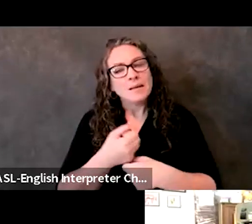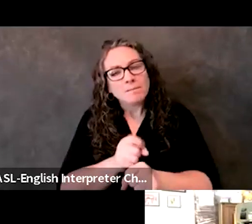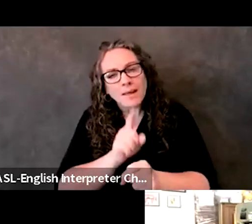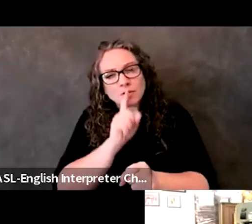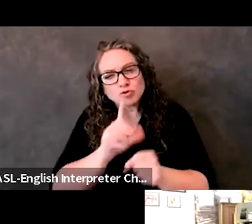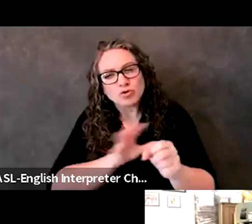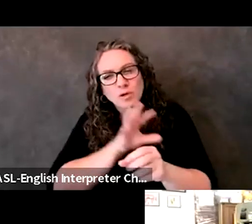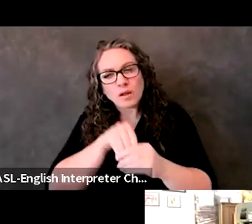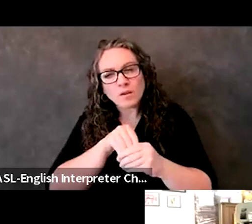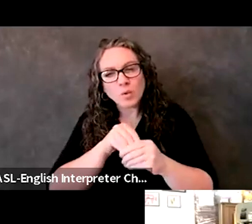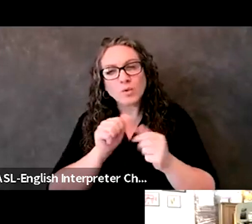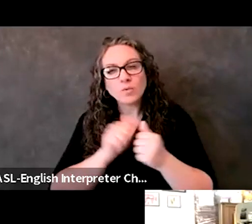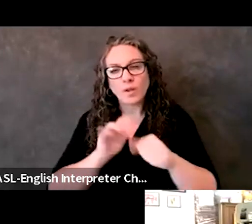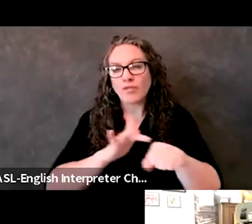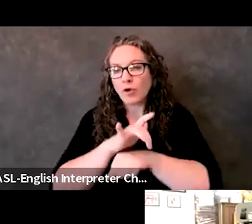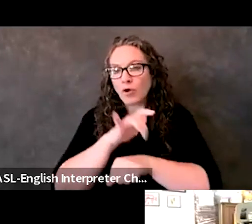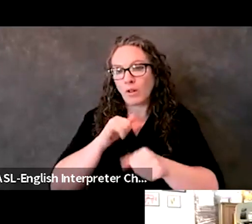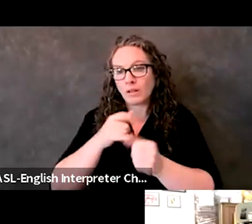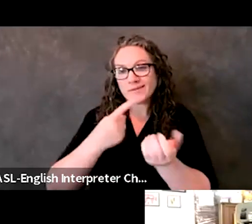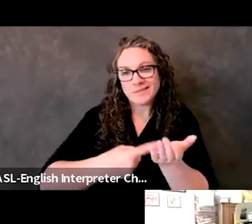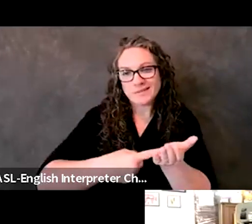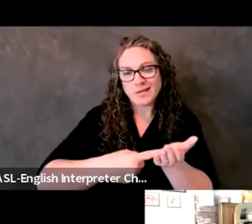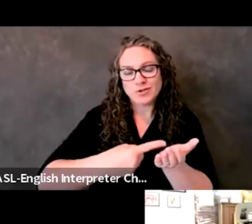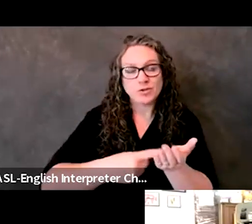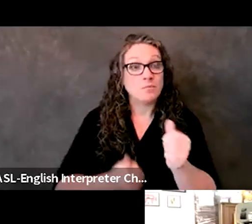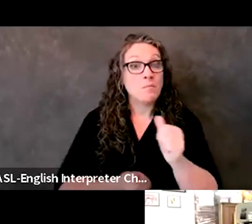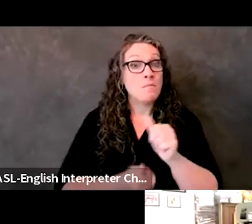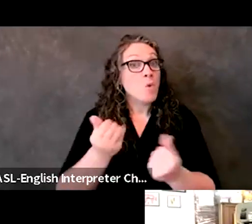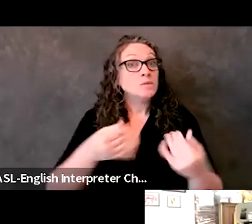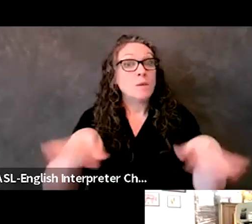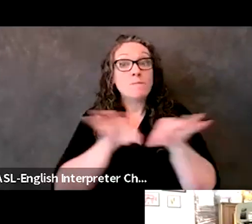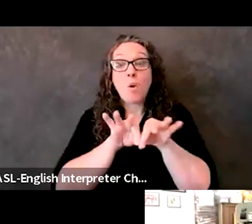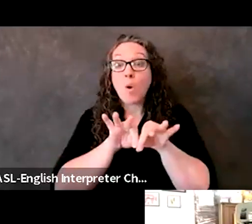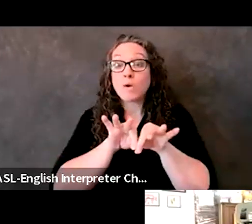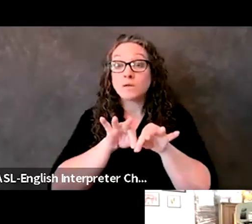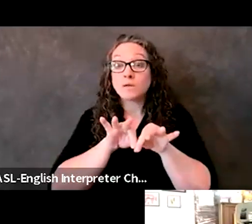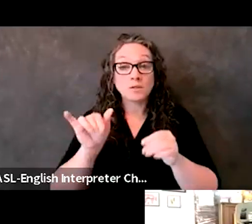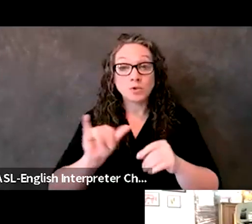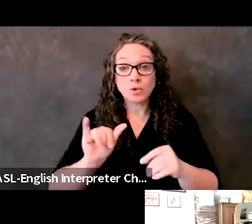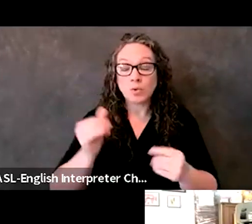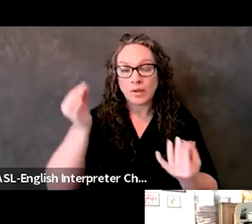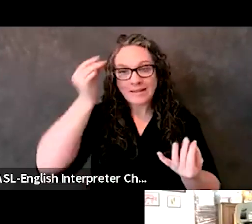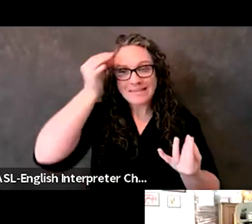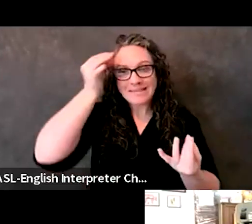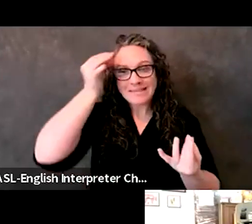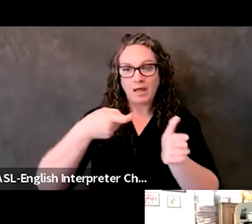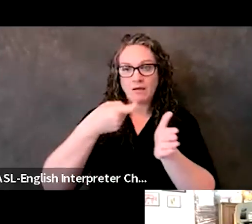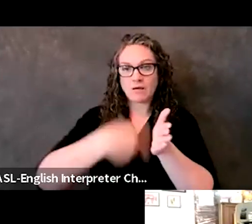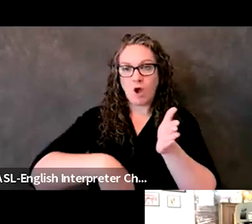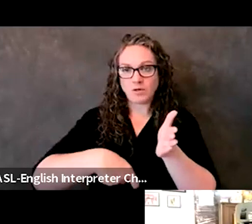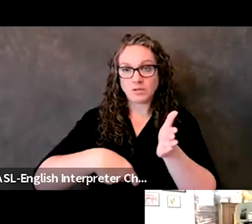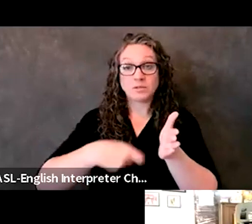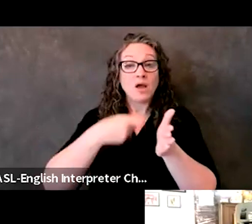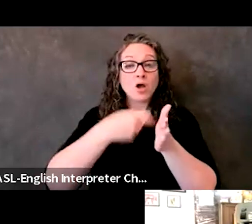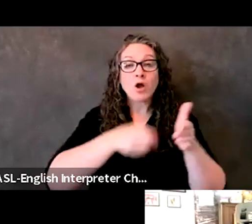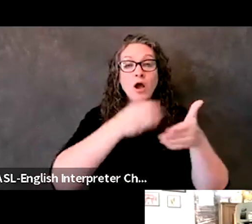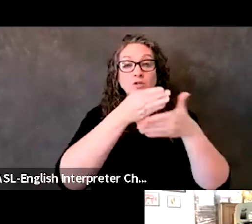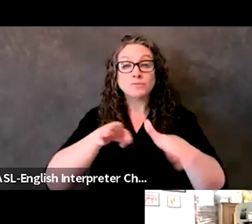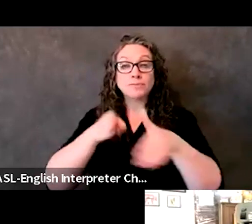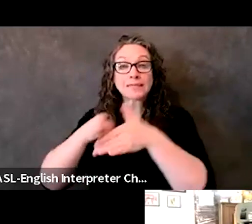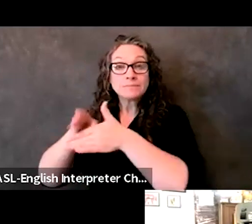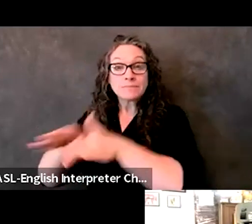the discussion early on. the most important is cost, uh, cost sharing across jurisdictional boundaries